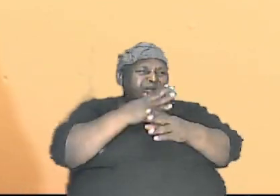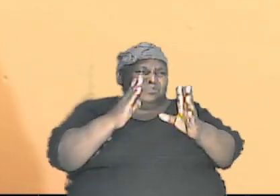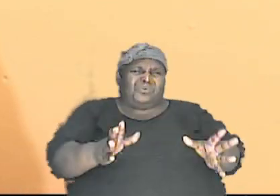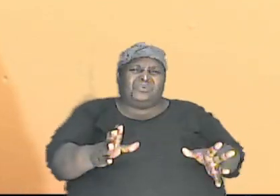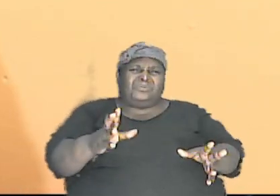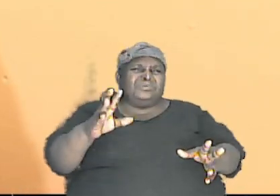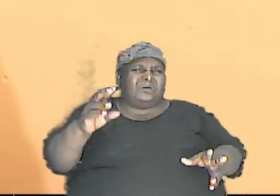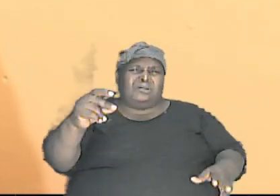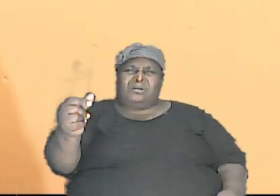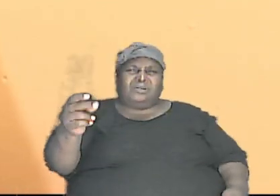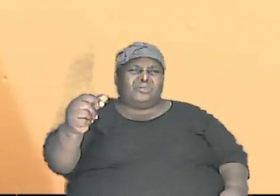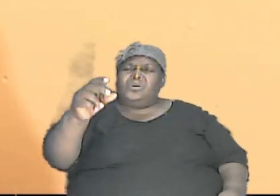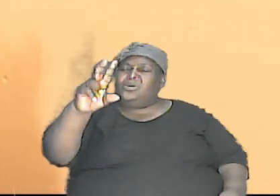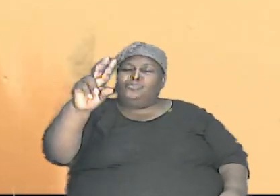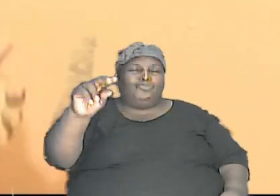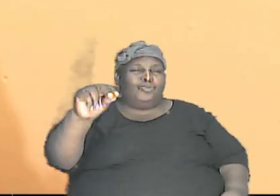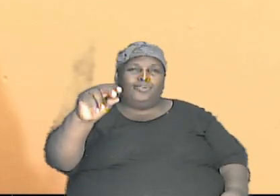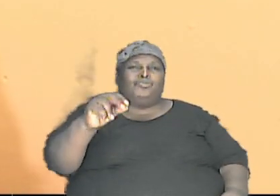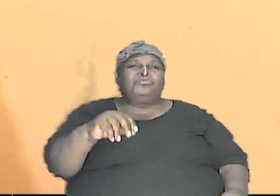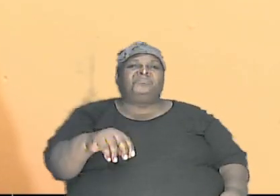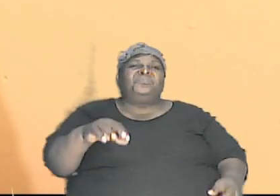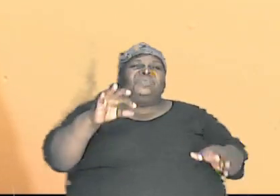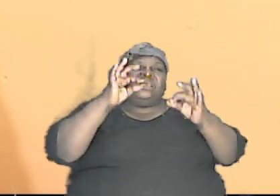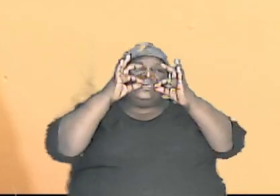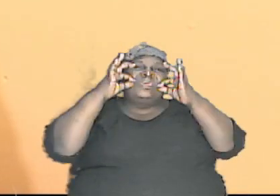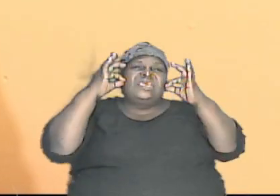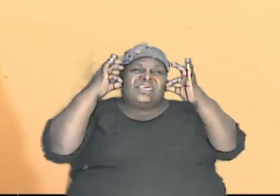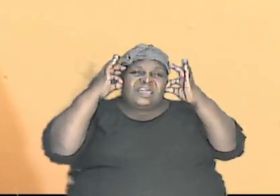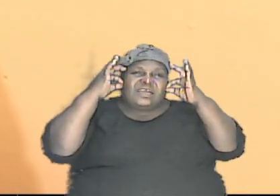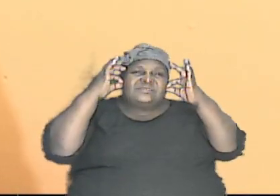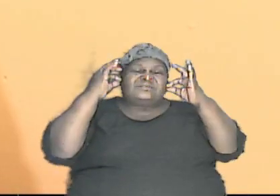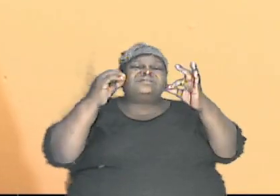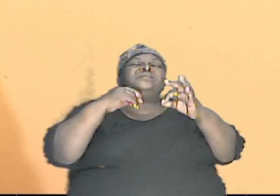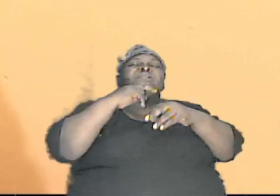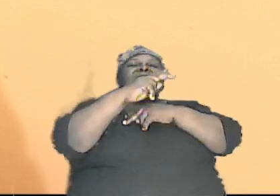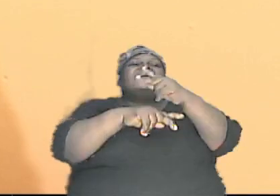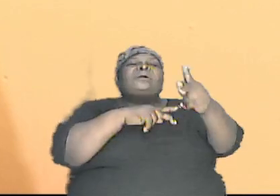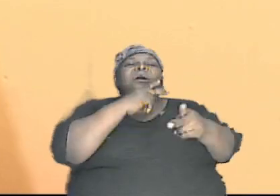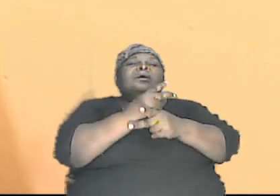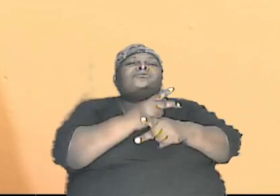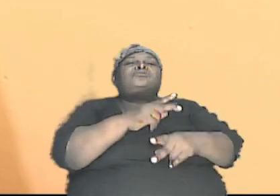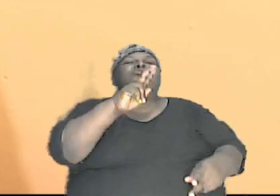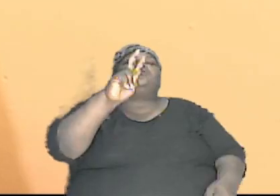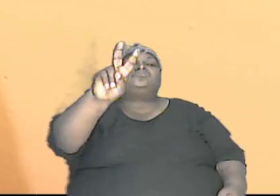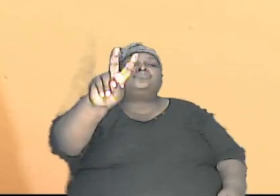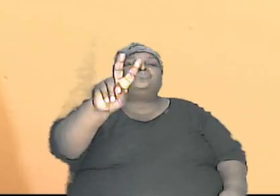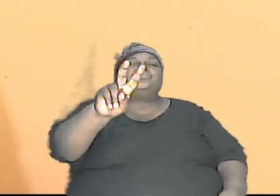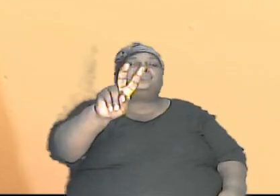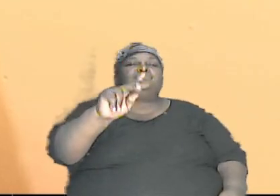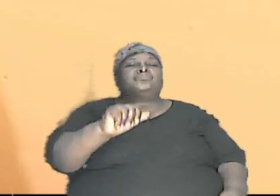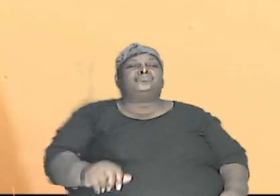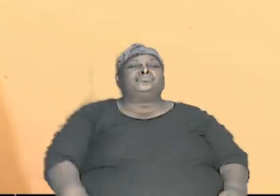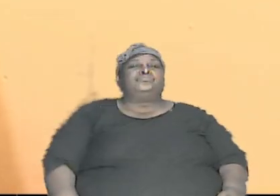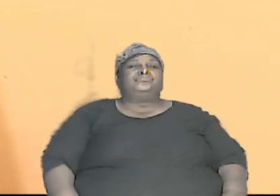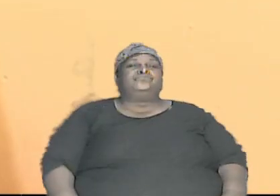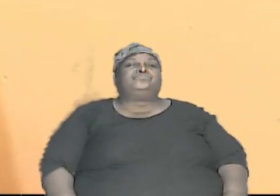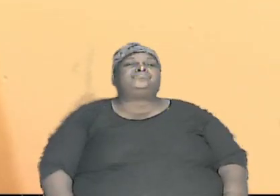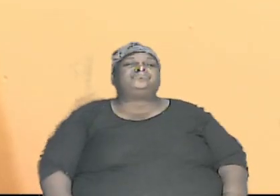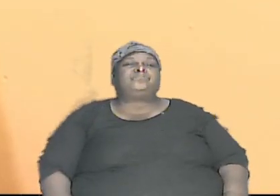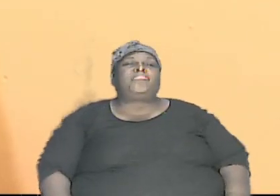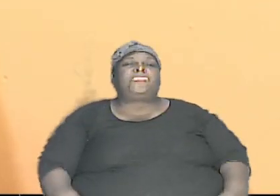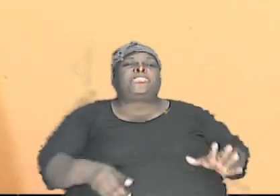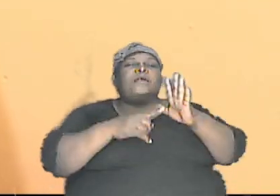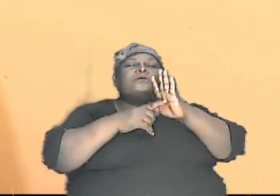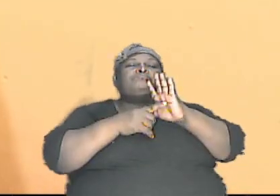dogs had to come of the cat kind it is the same thing in fact just to show us the